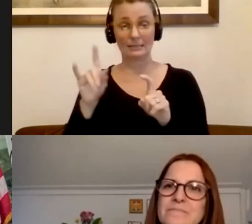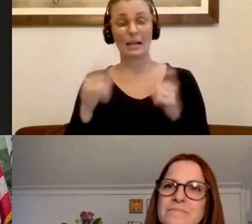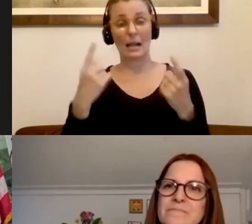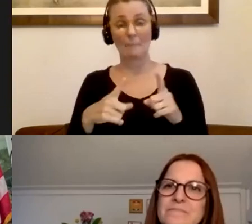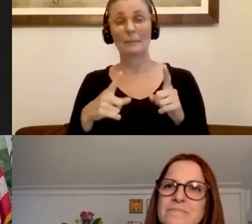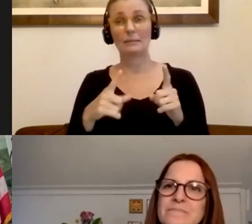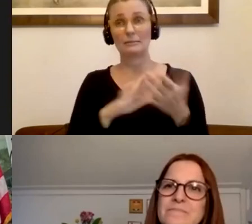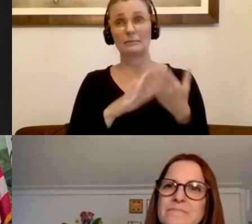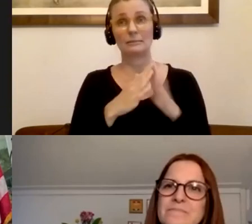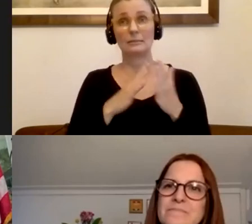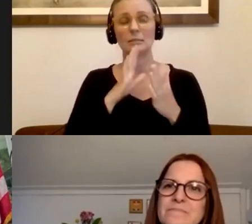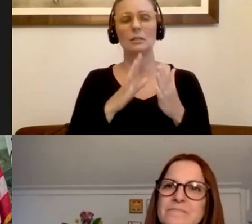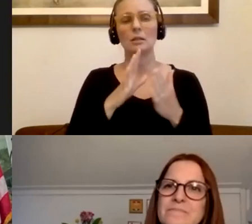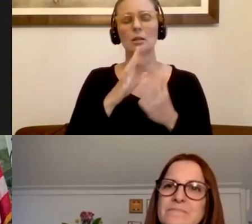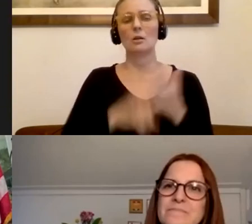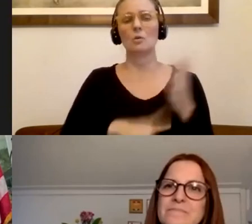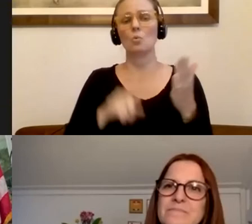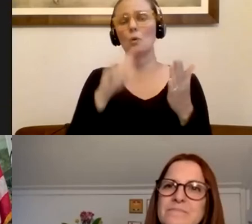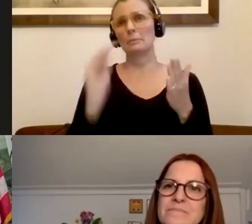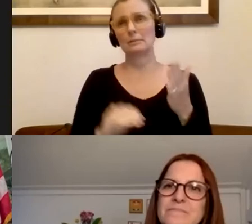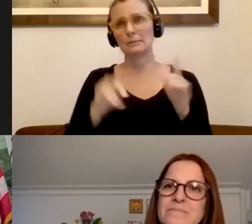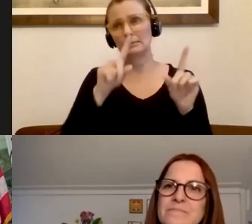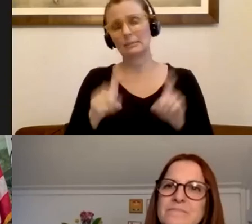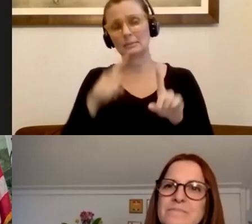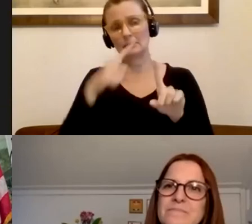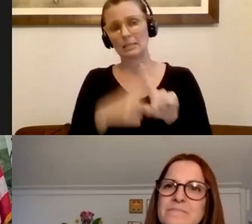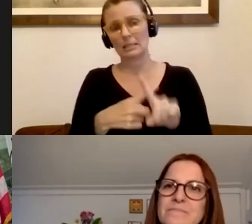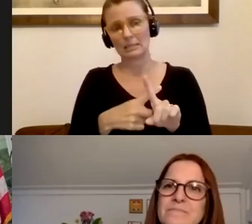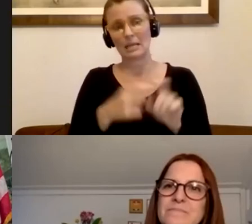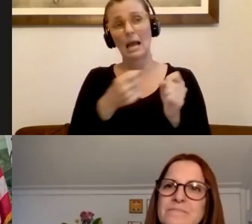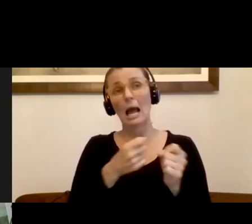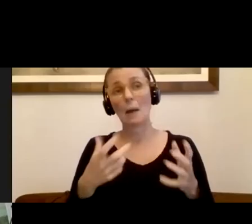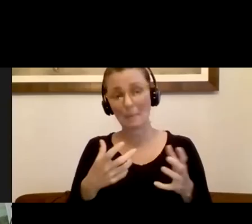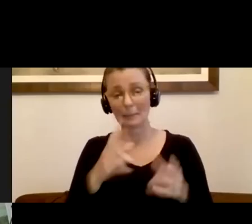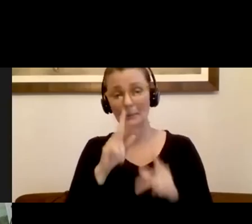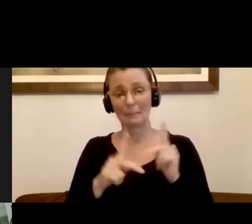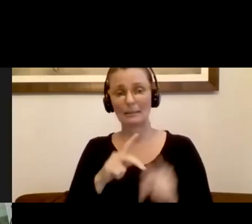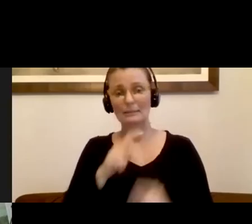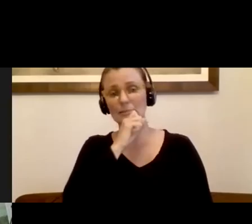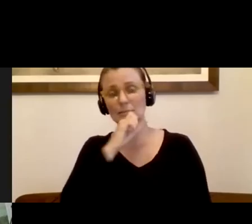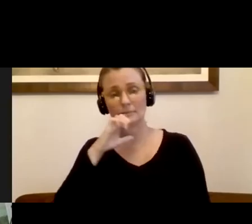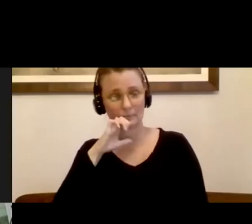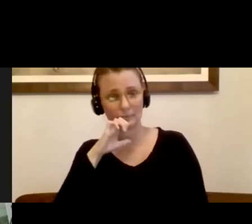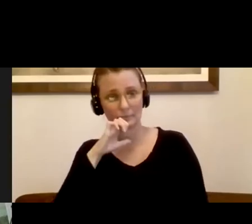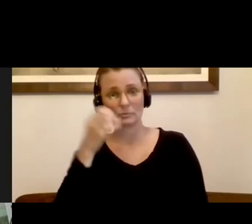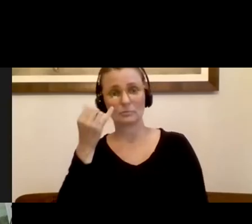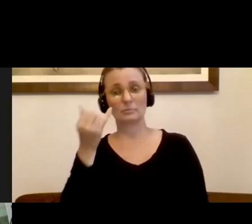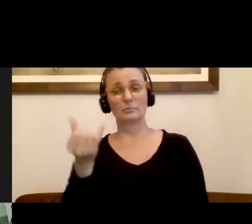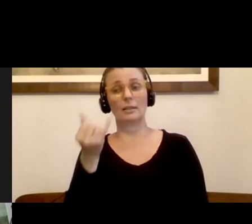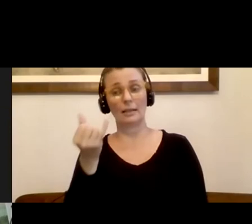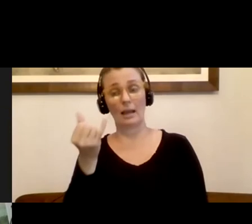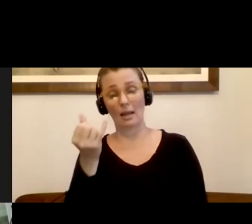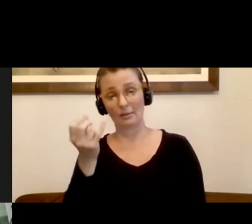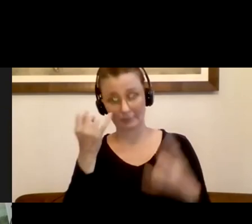what percentage has tested positive and how many of those are seniors? Are you right now, as of this forum, still